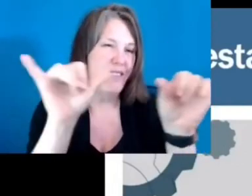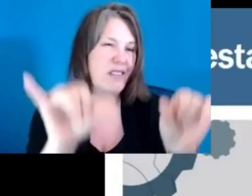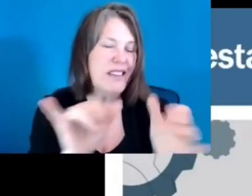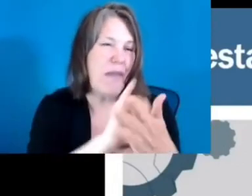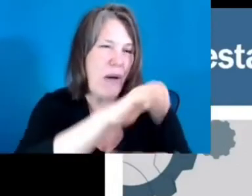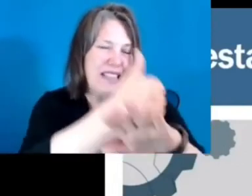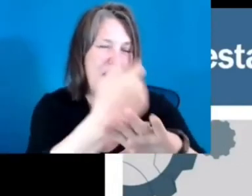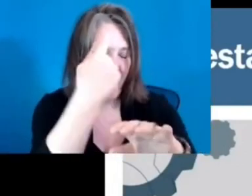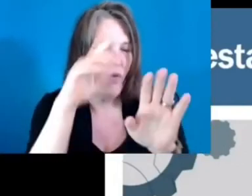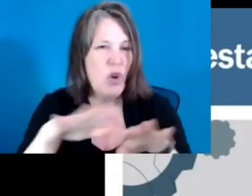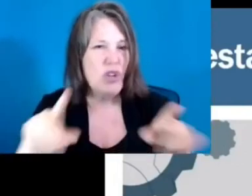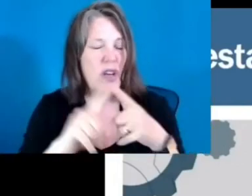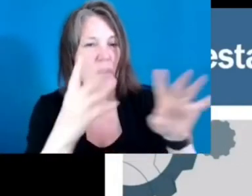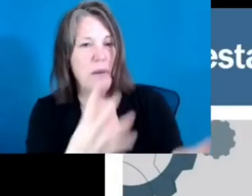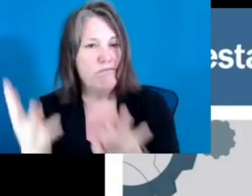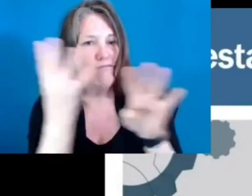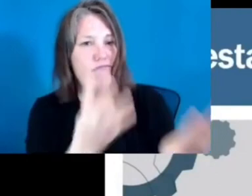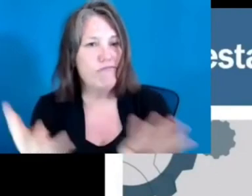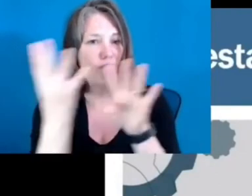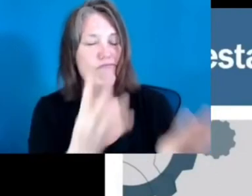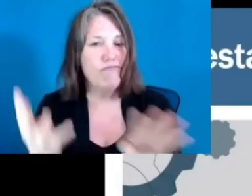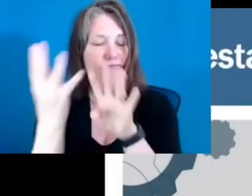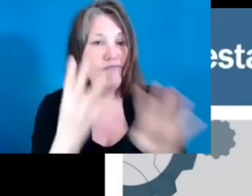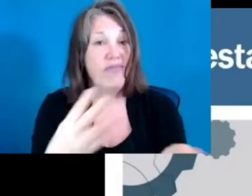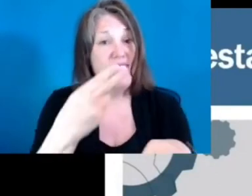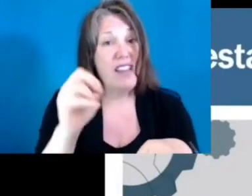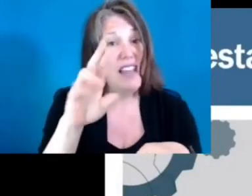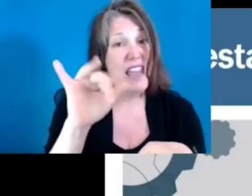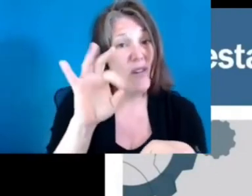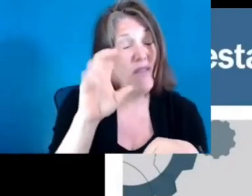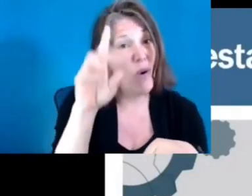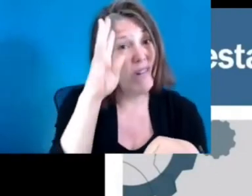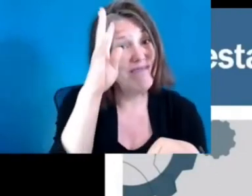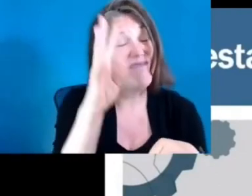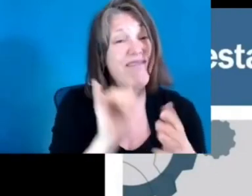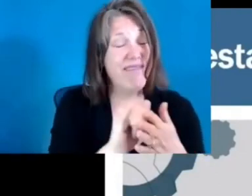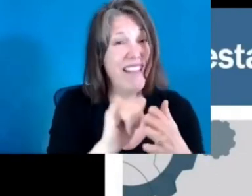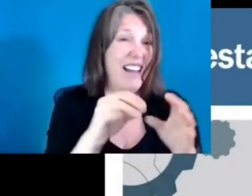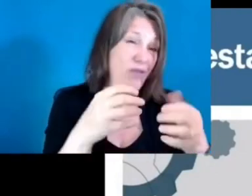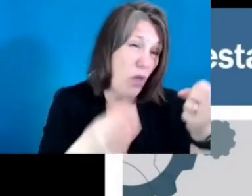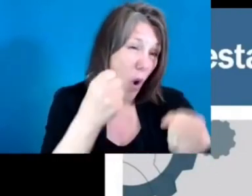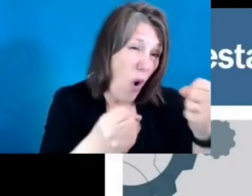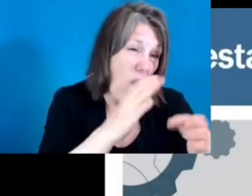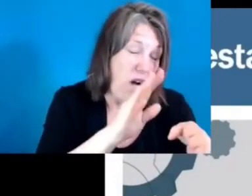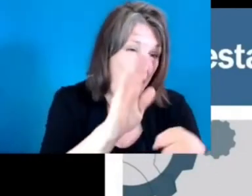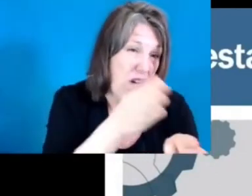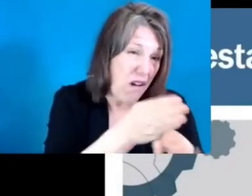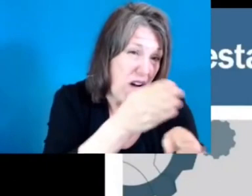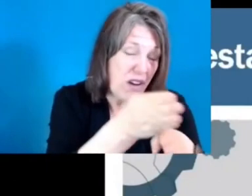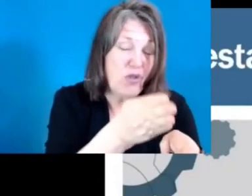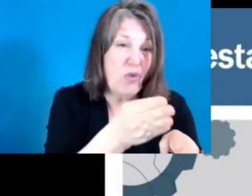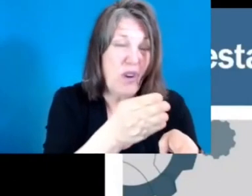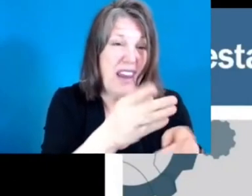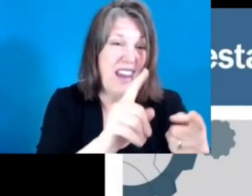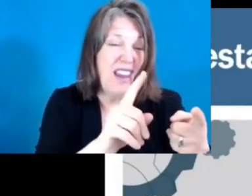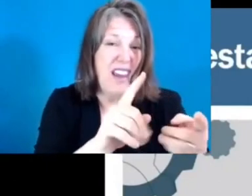in the auto industry to, you know, bureaucratize schools. As Max Weber, who was a